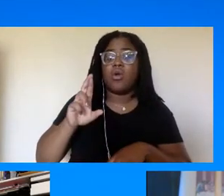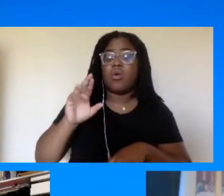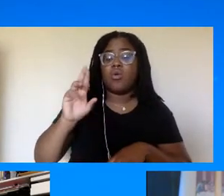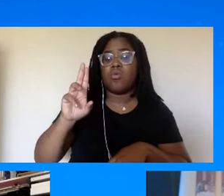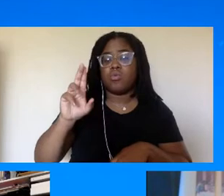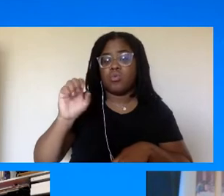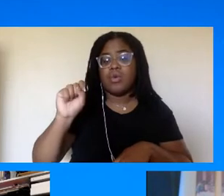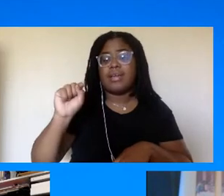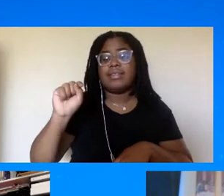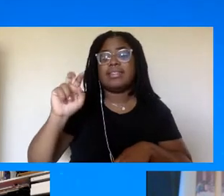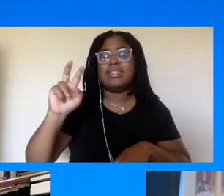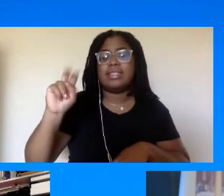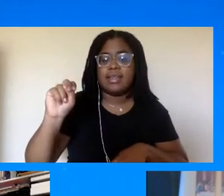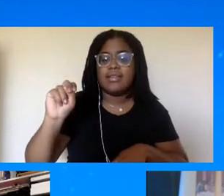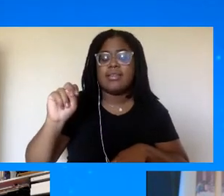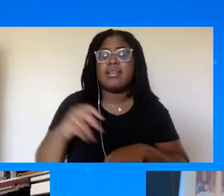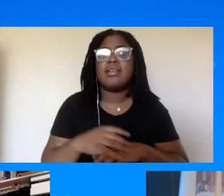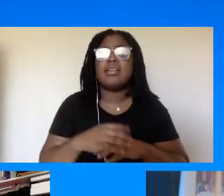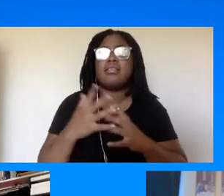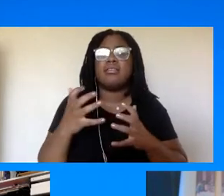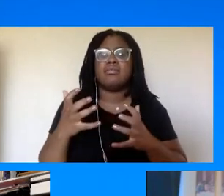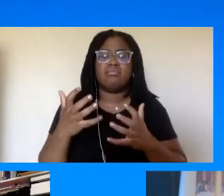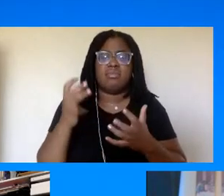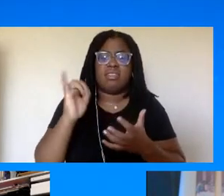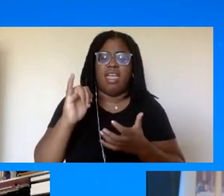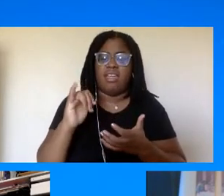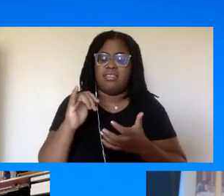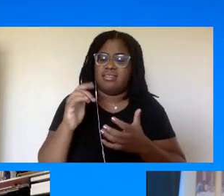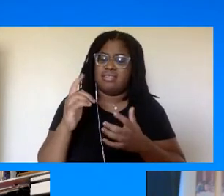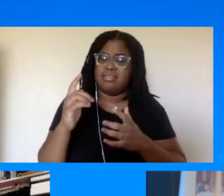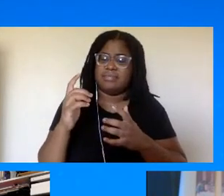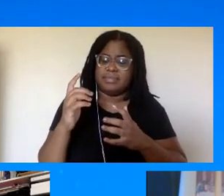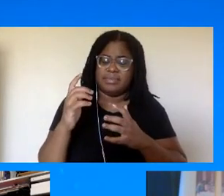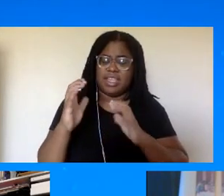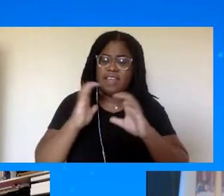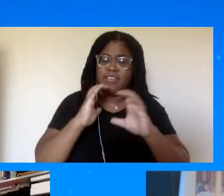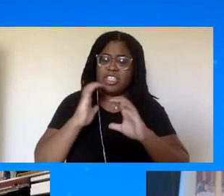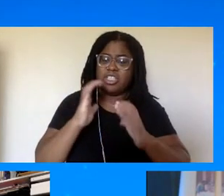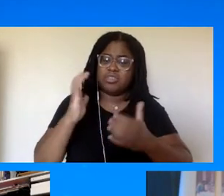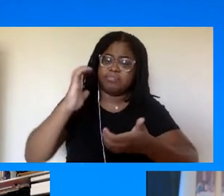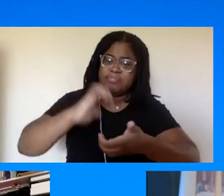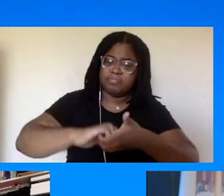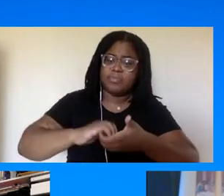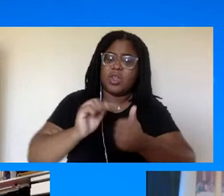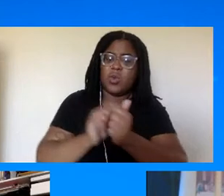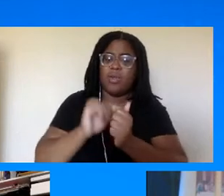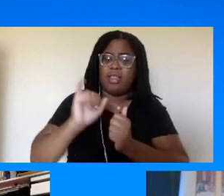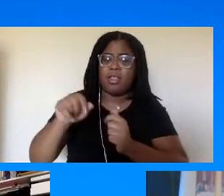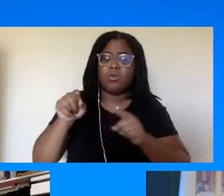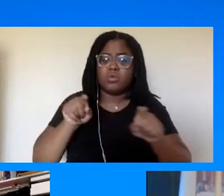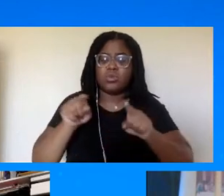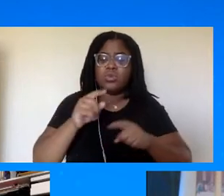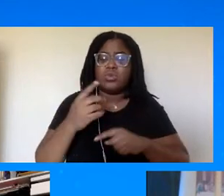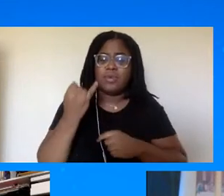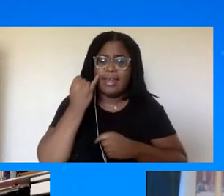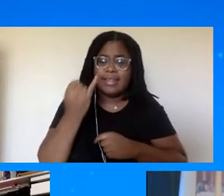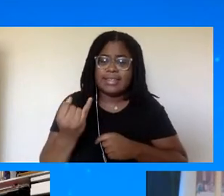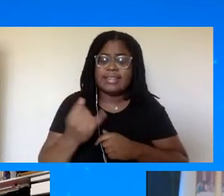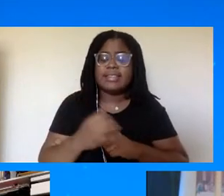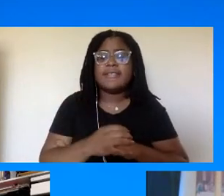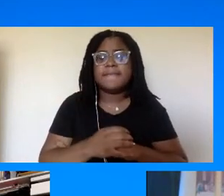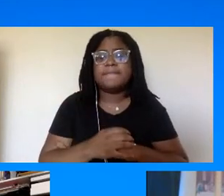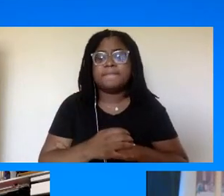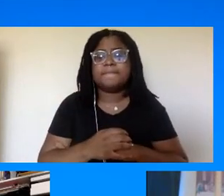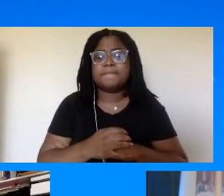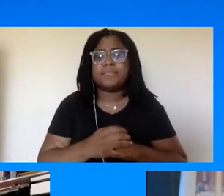wanted to do it around jobs and so i think the conversation became a merger of the two um and uh we can we